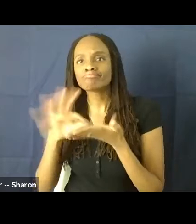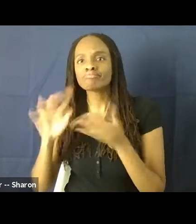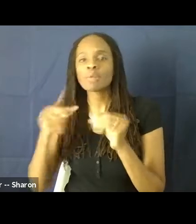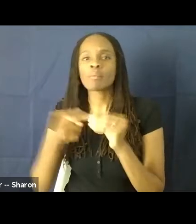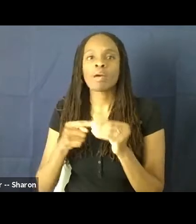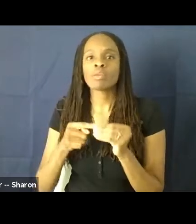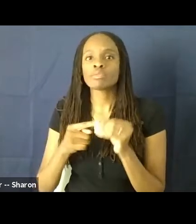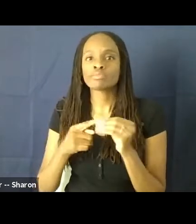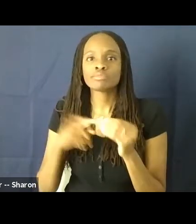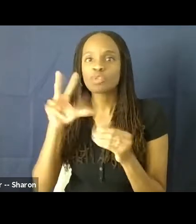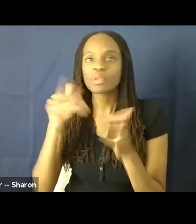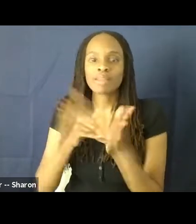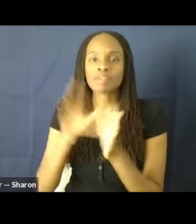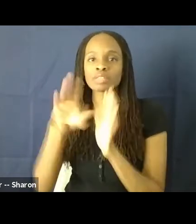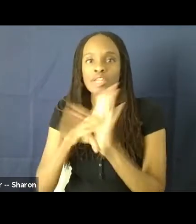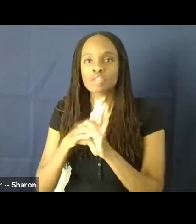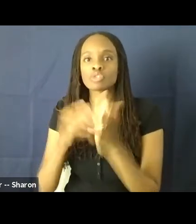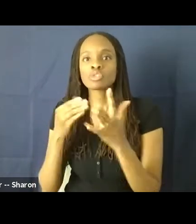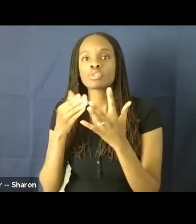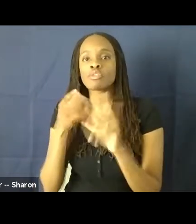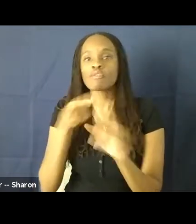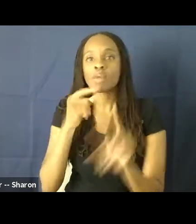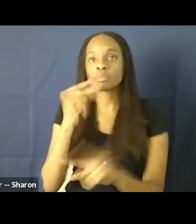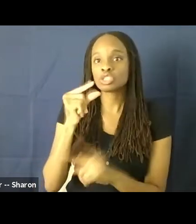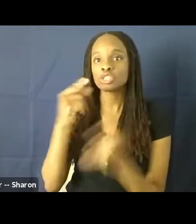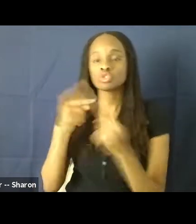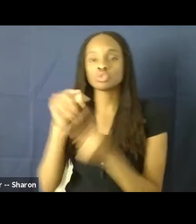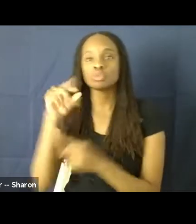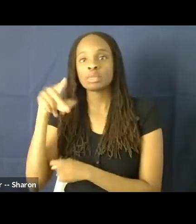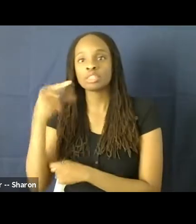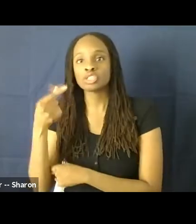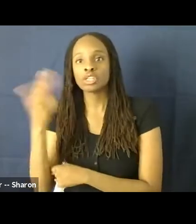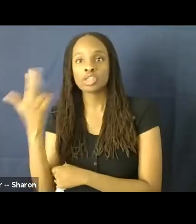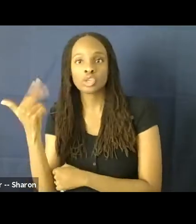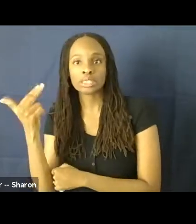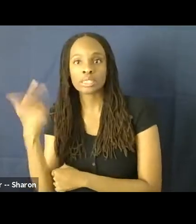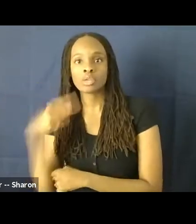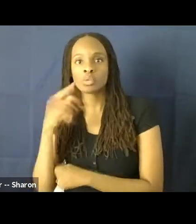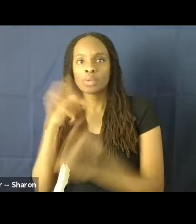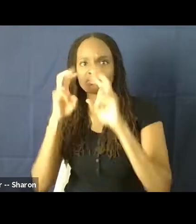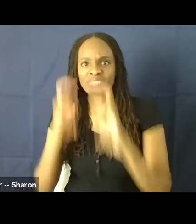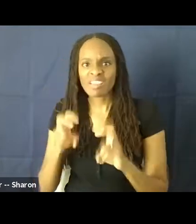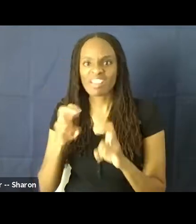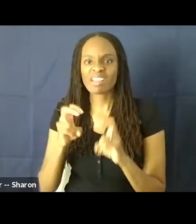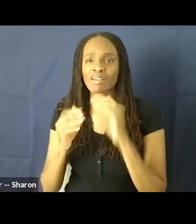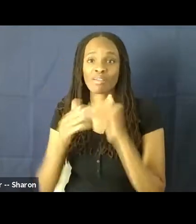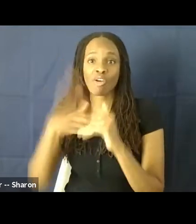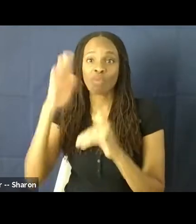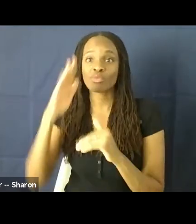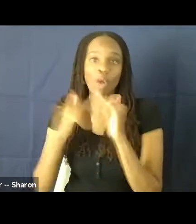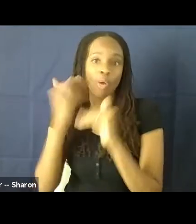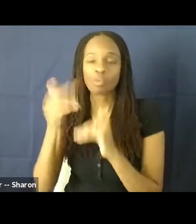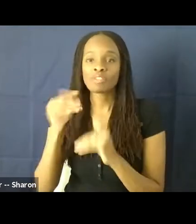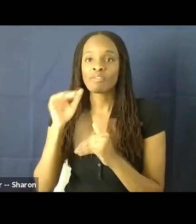films rated G through PG 13. And then we analyzed nearly 5000 characters in the top 15 most